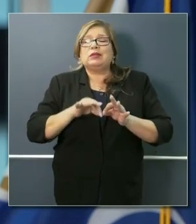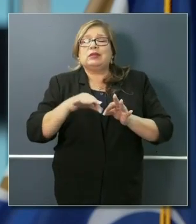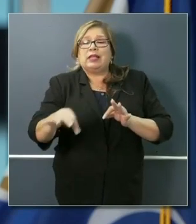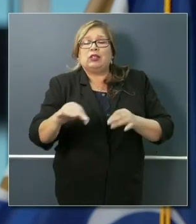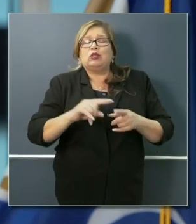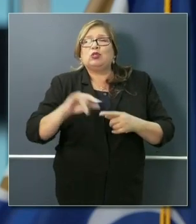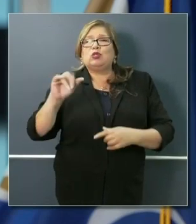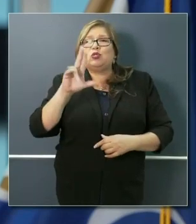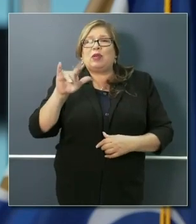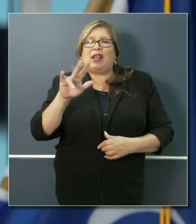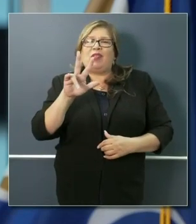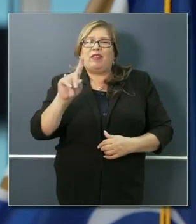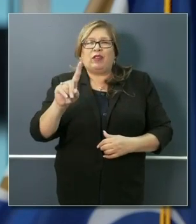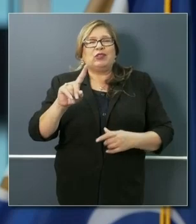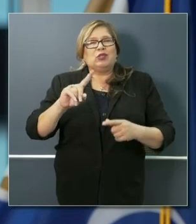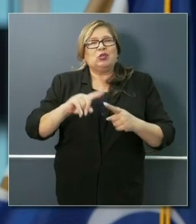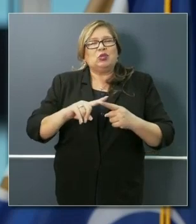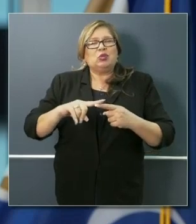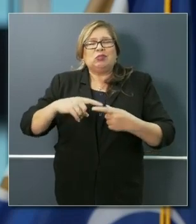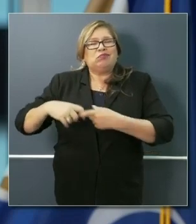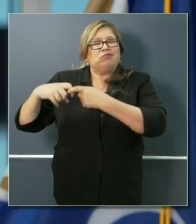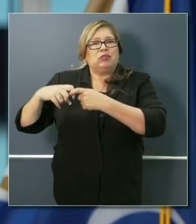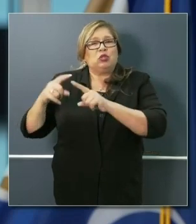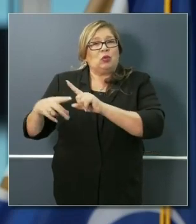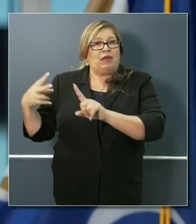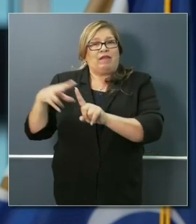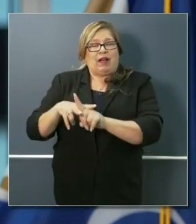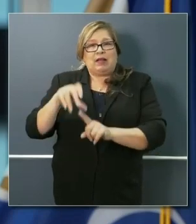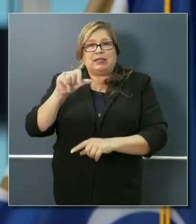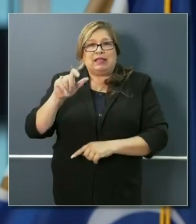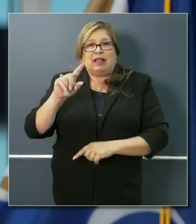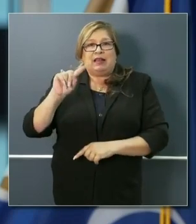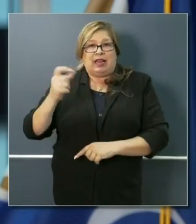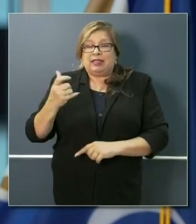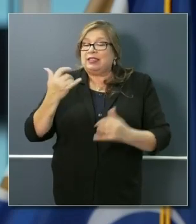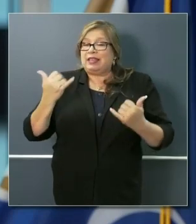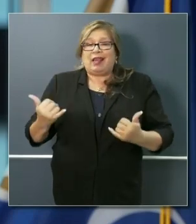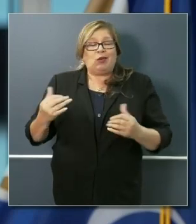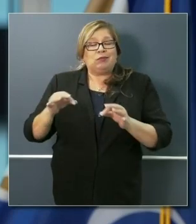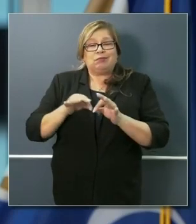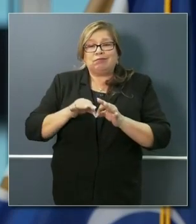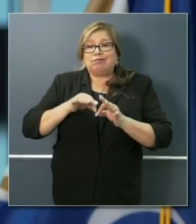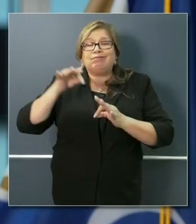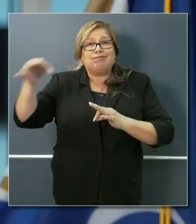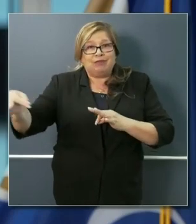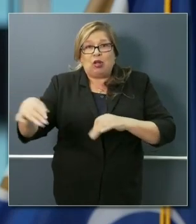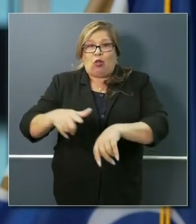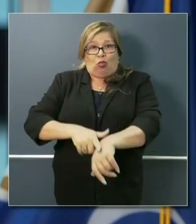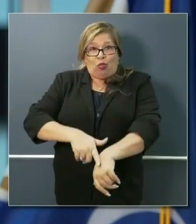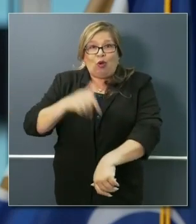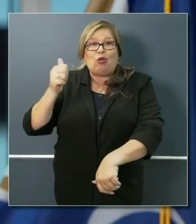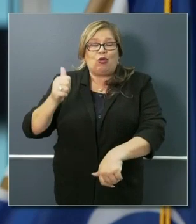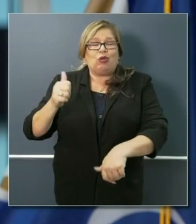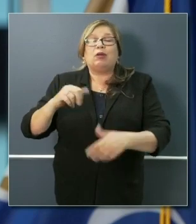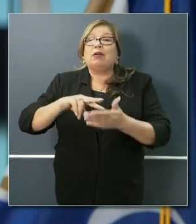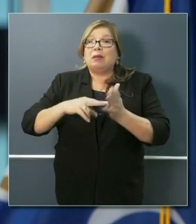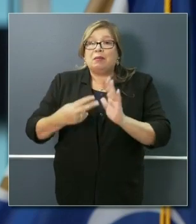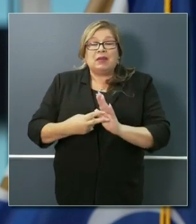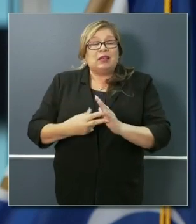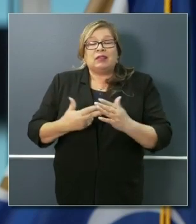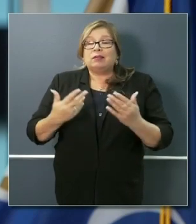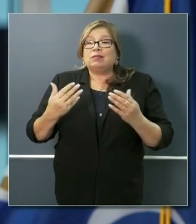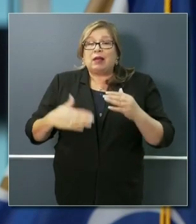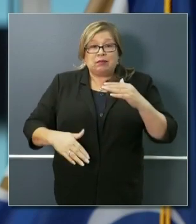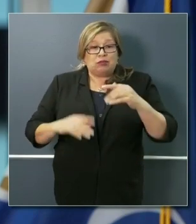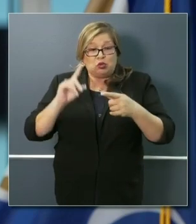the need to even file your sales tax. This extends beyond that as a reprieve so that upwards of $50